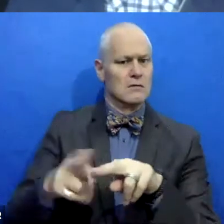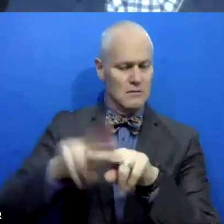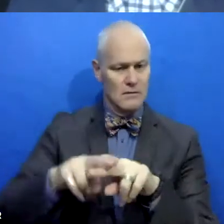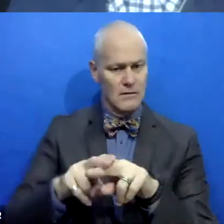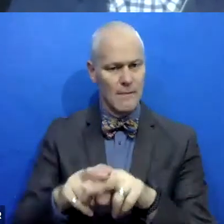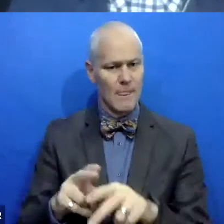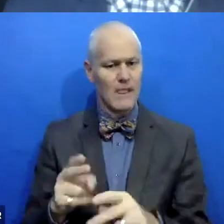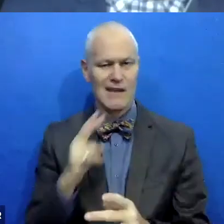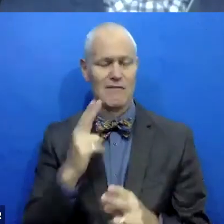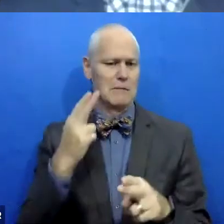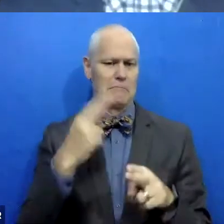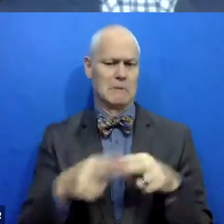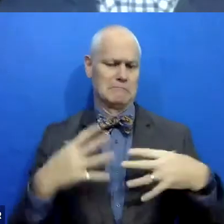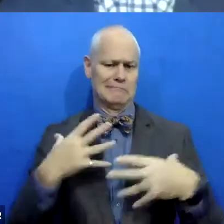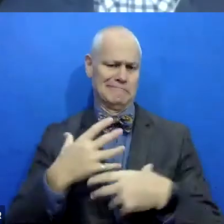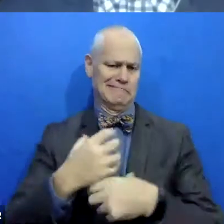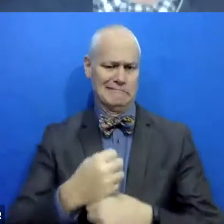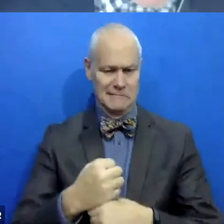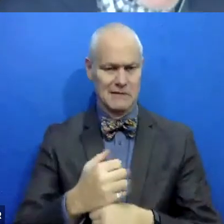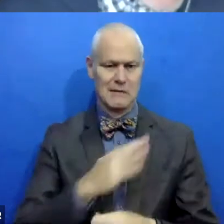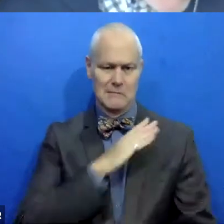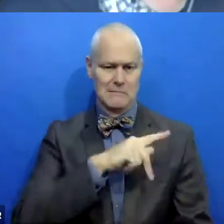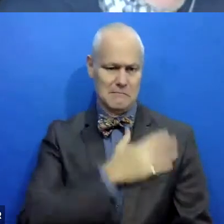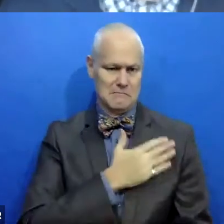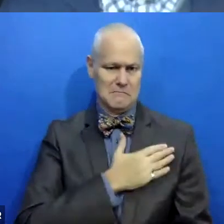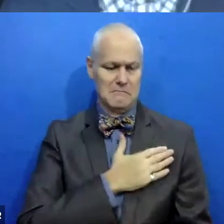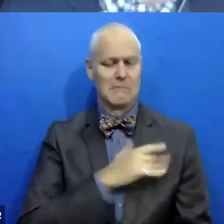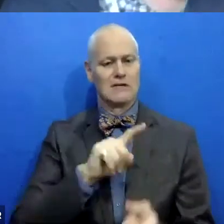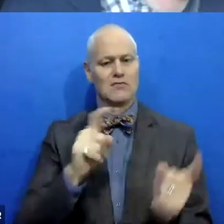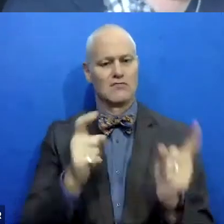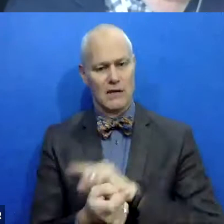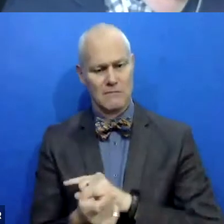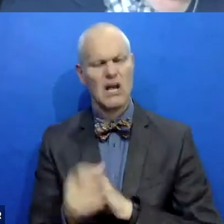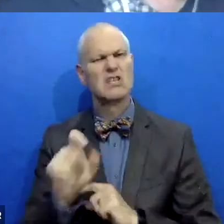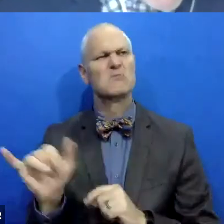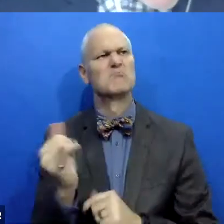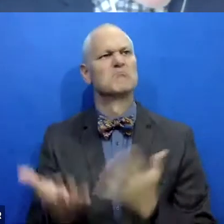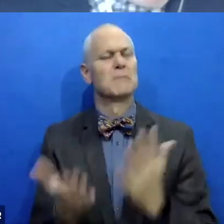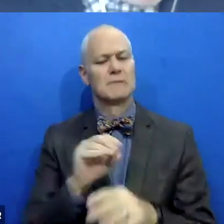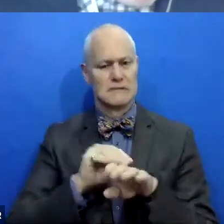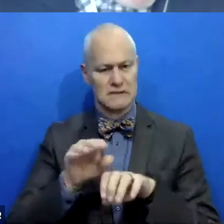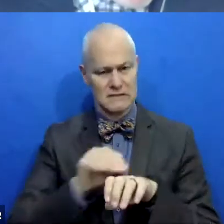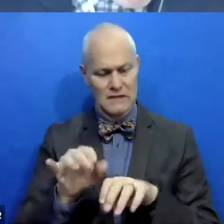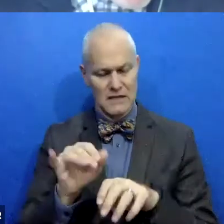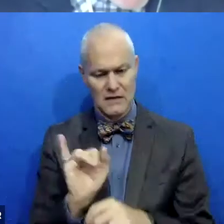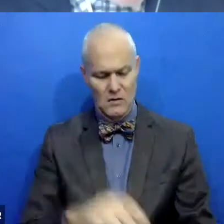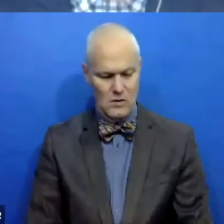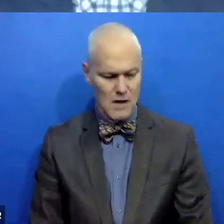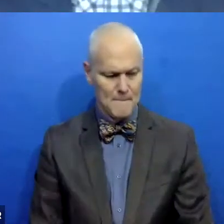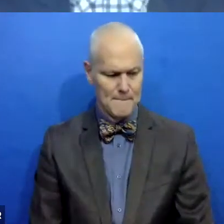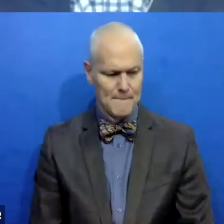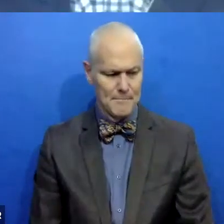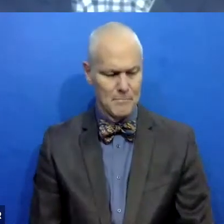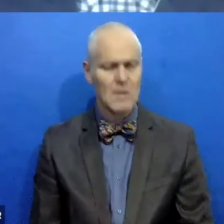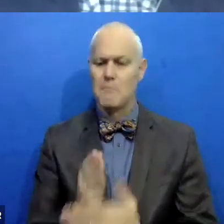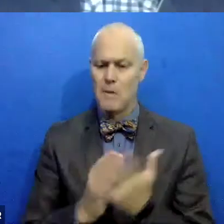brief description of my kind of personal transformation. I should also say that part of that, um, part of